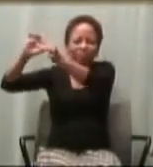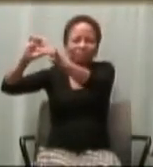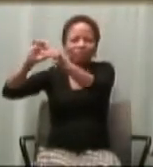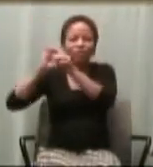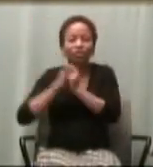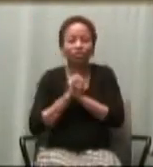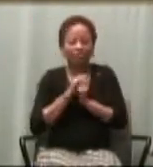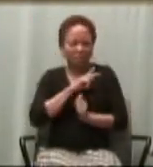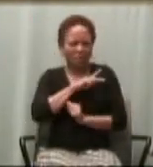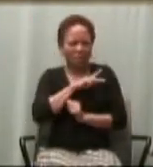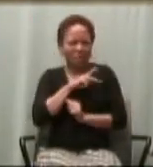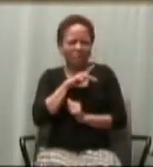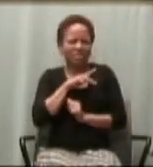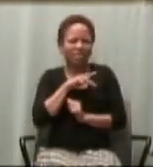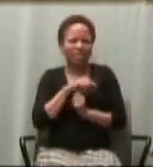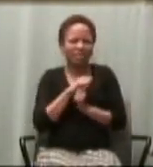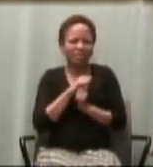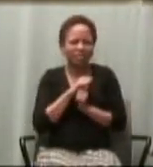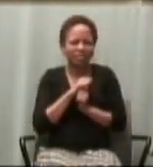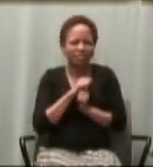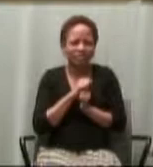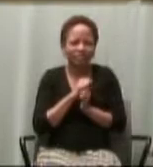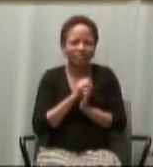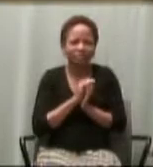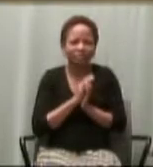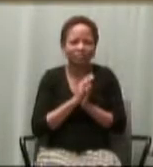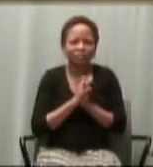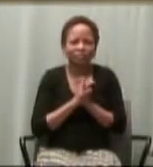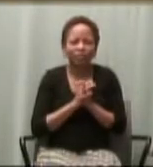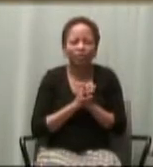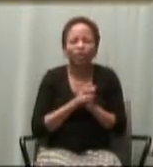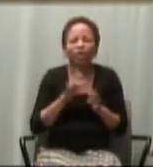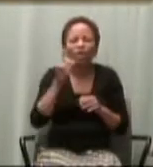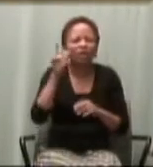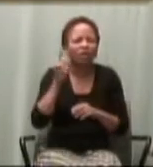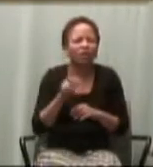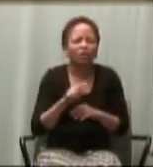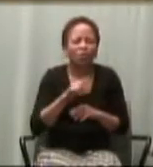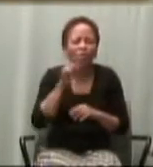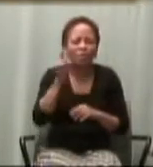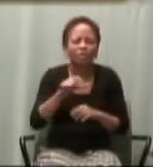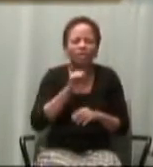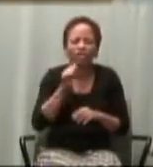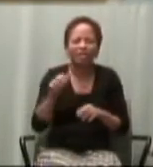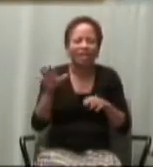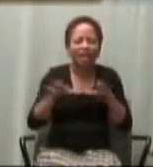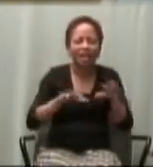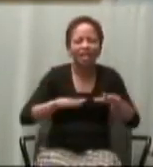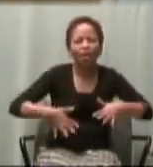respond to things without consideration of God.